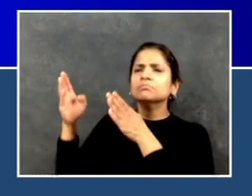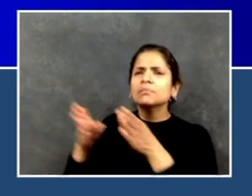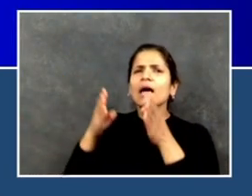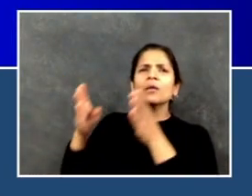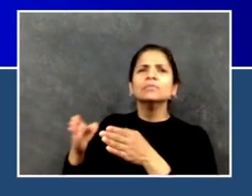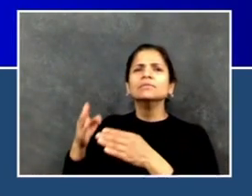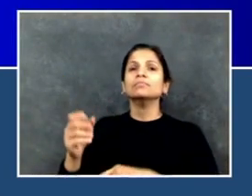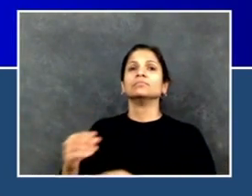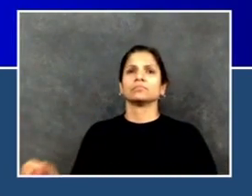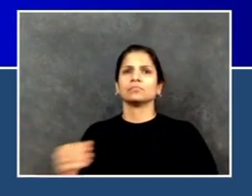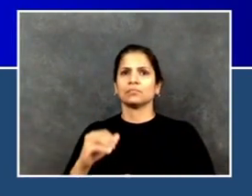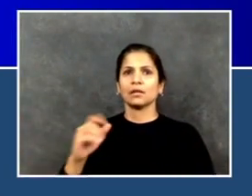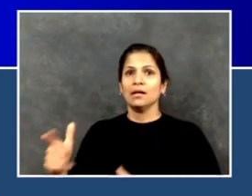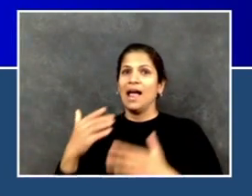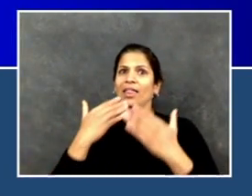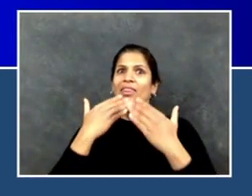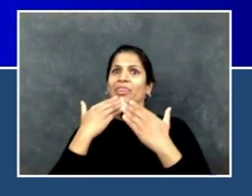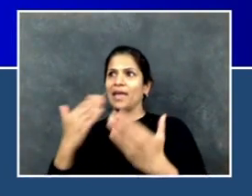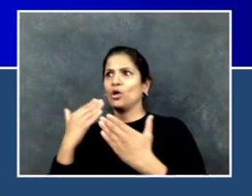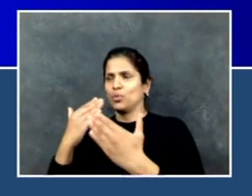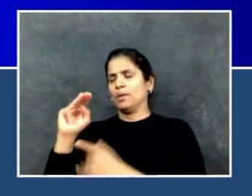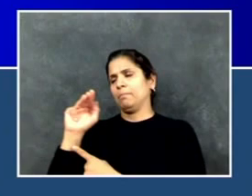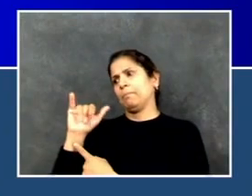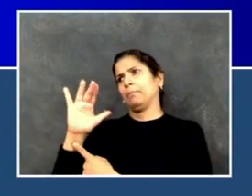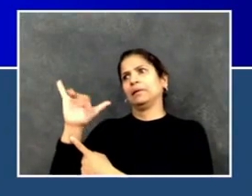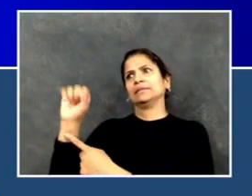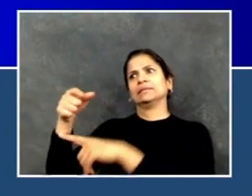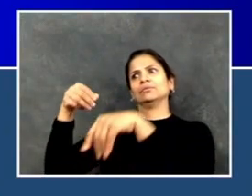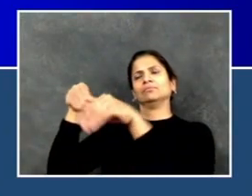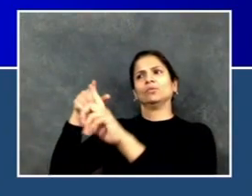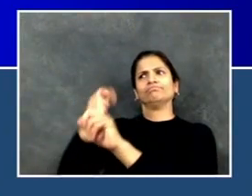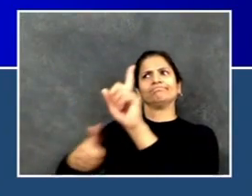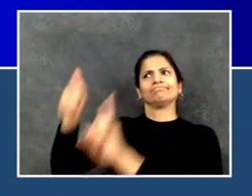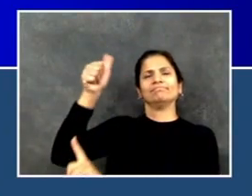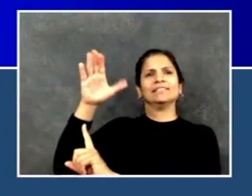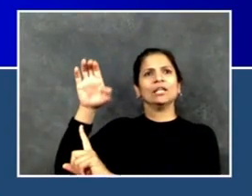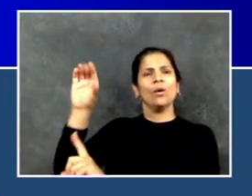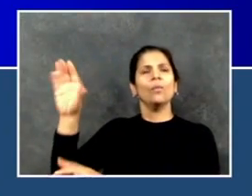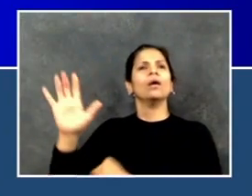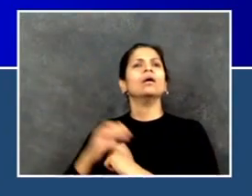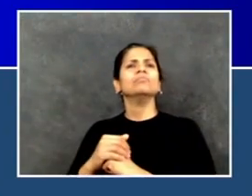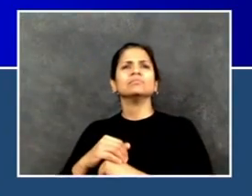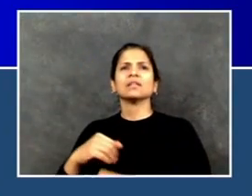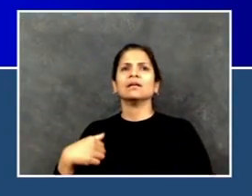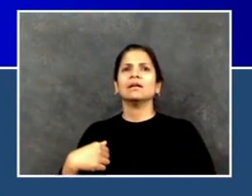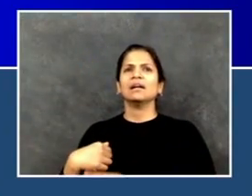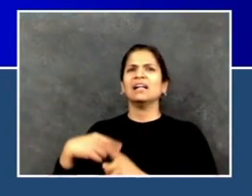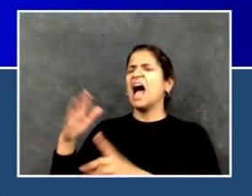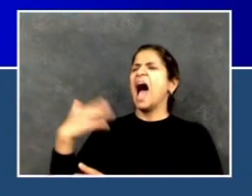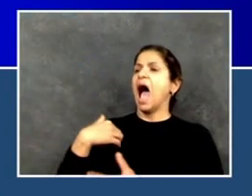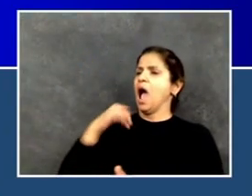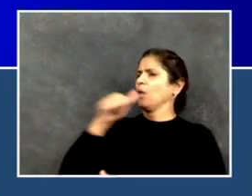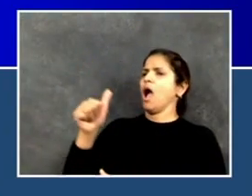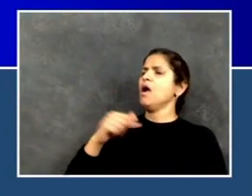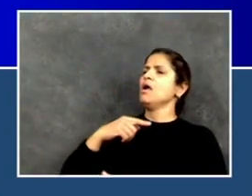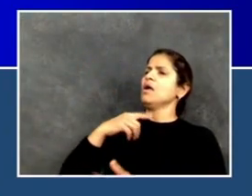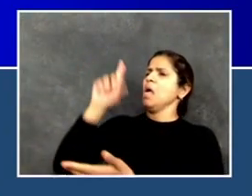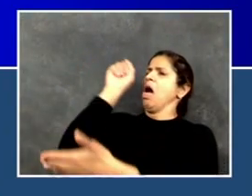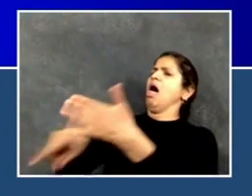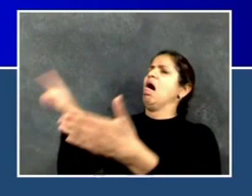they said, hey, we just can't do it this year. But their spirit was, you know, come hell or high water, we're going to find a way to do this